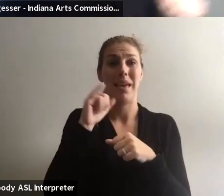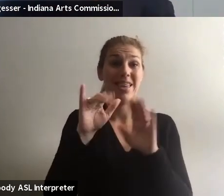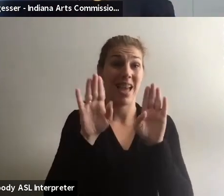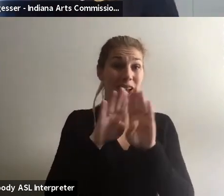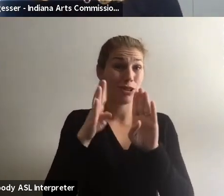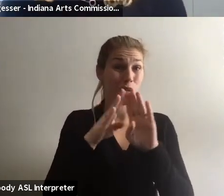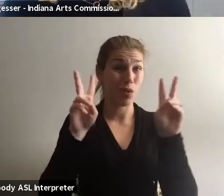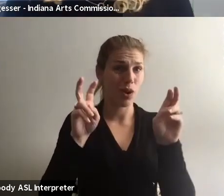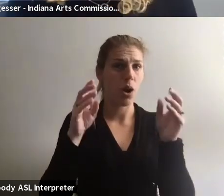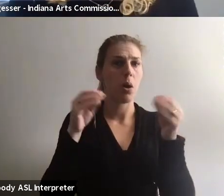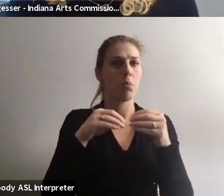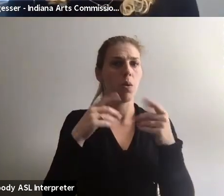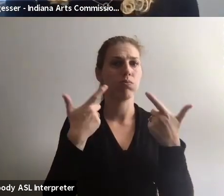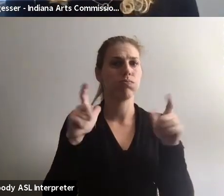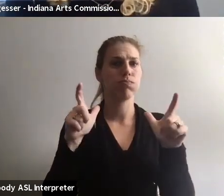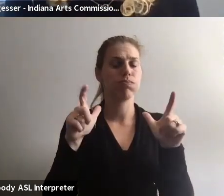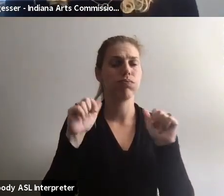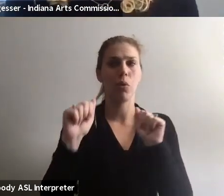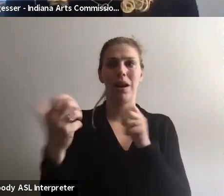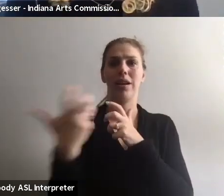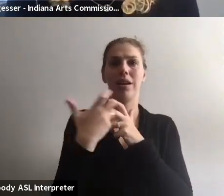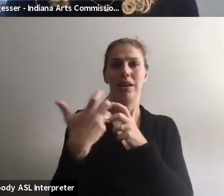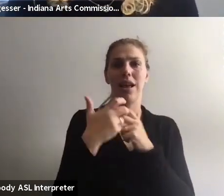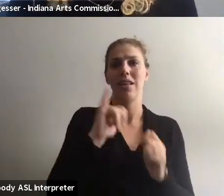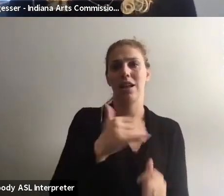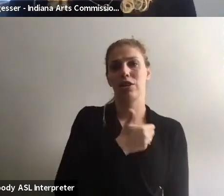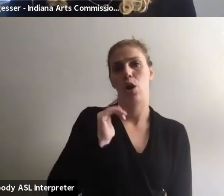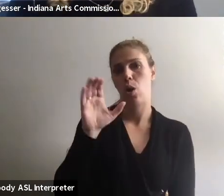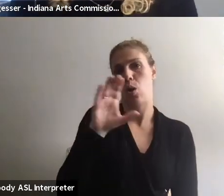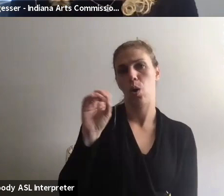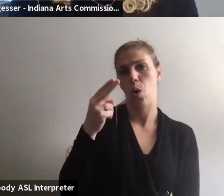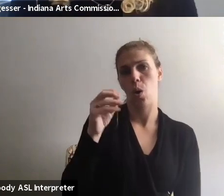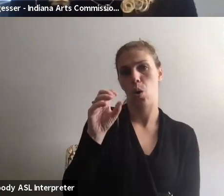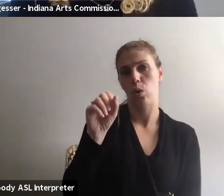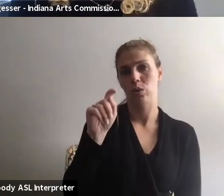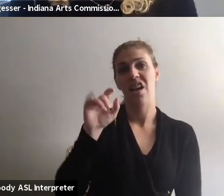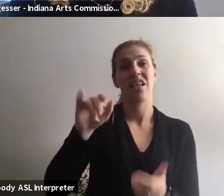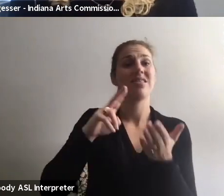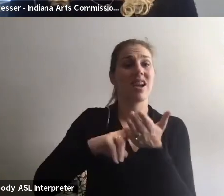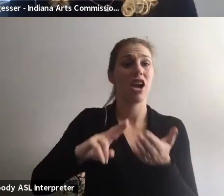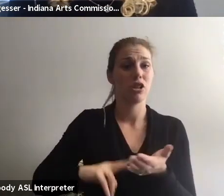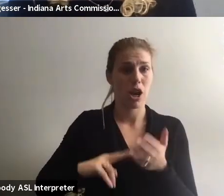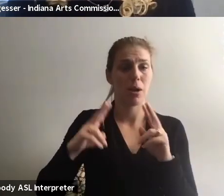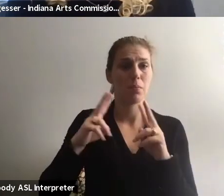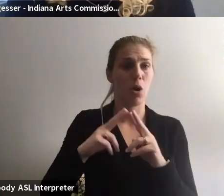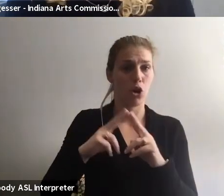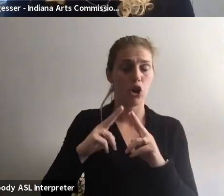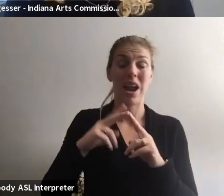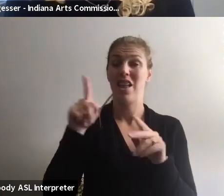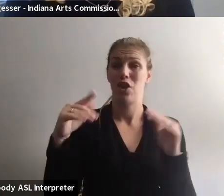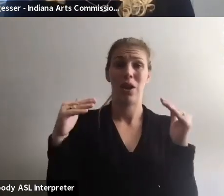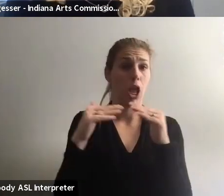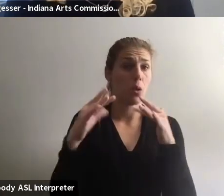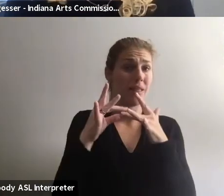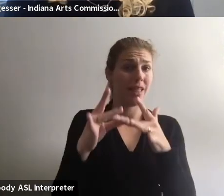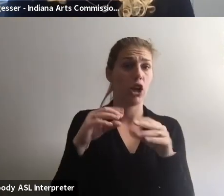Right. Um, which is our OnRamp cohost. So this is a contracted partner and an equal leader in this